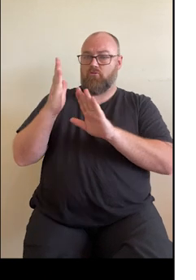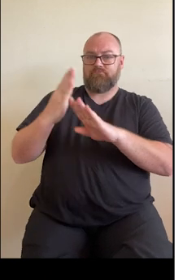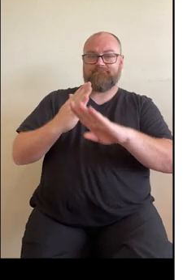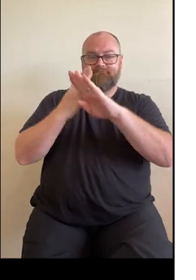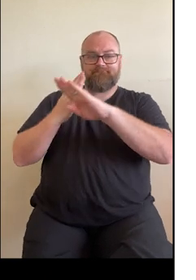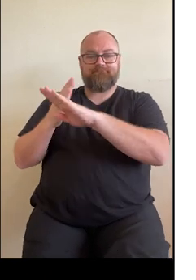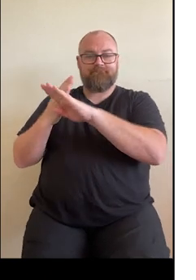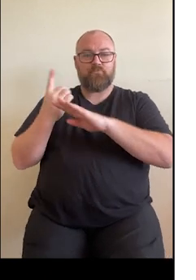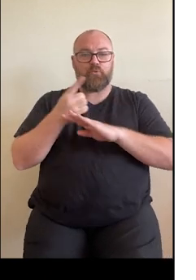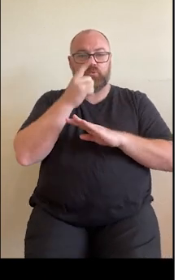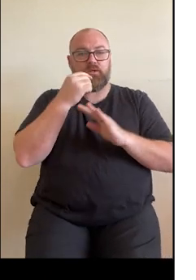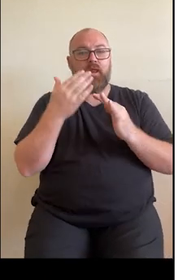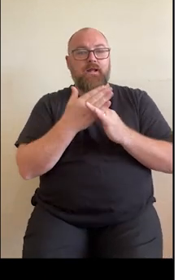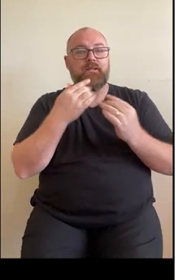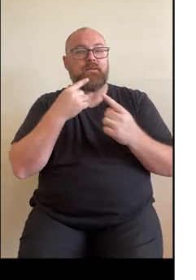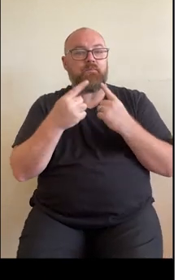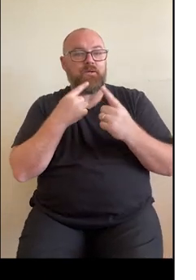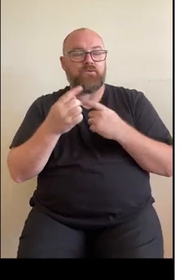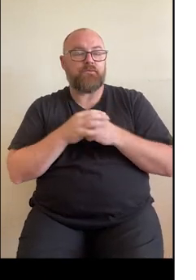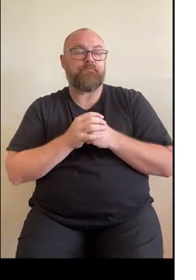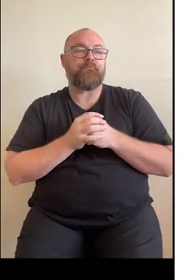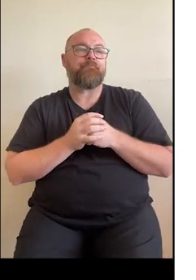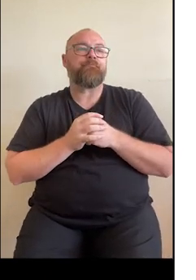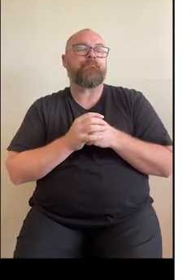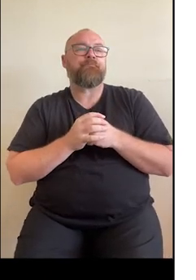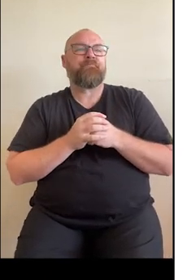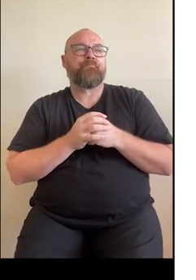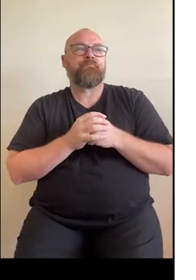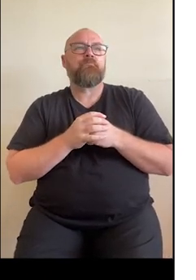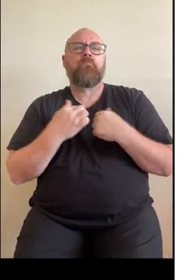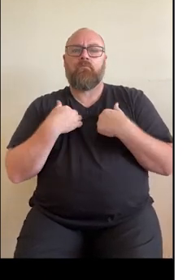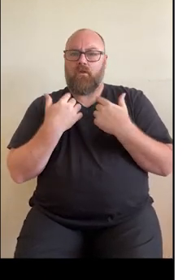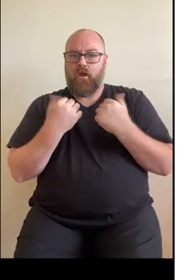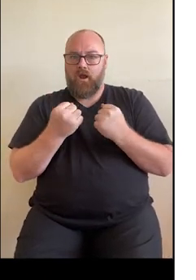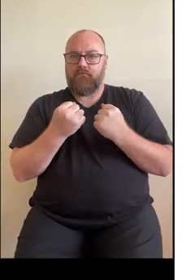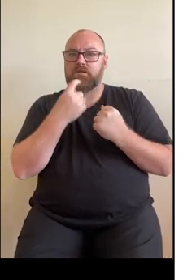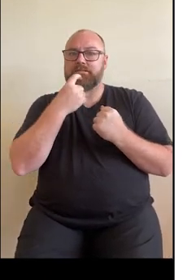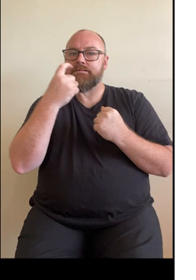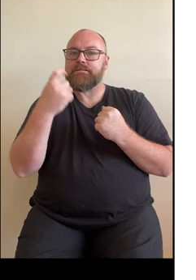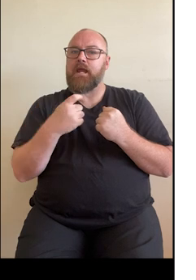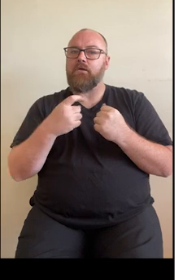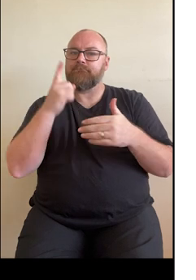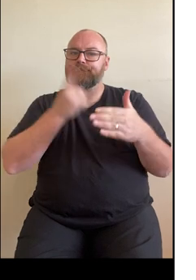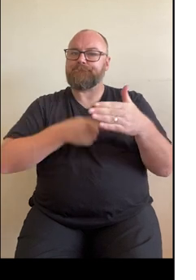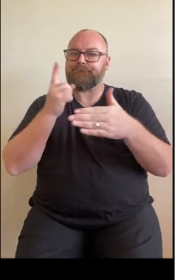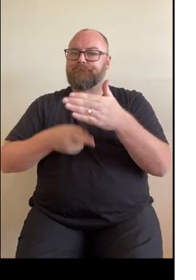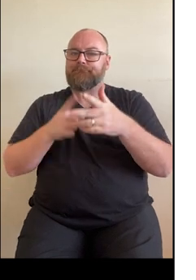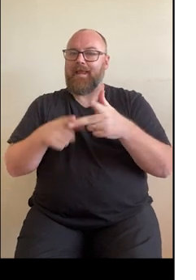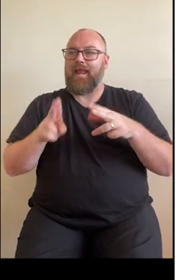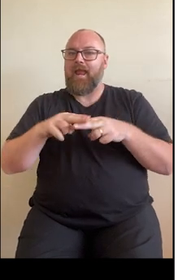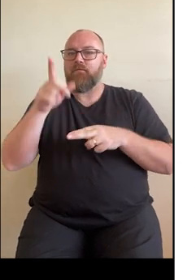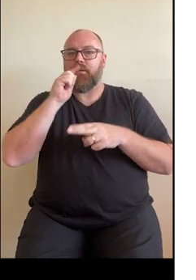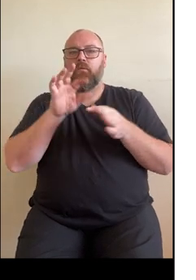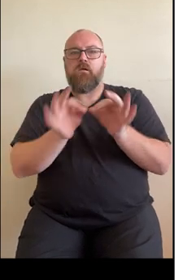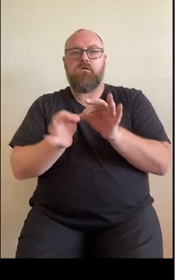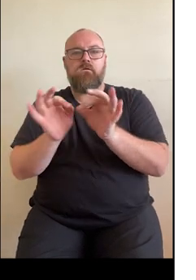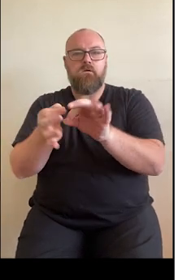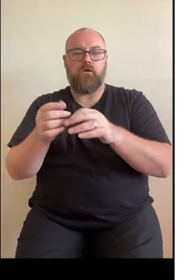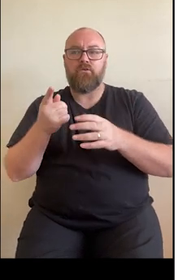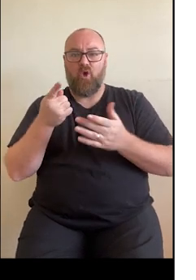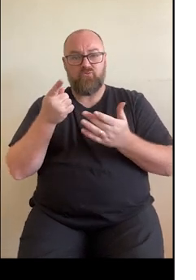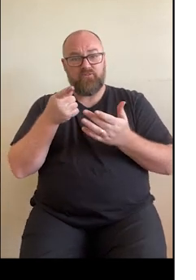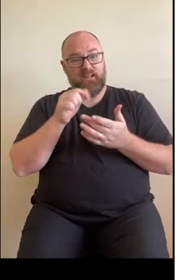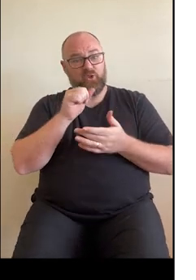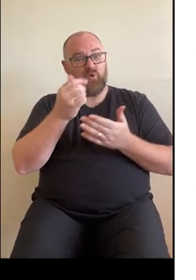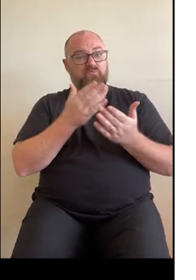system and the information in it. There are serious penalties for misuse so your rights are protected